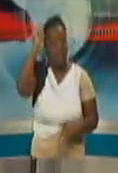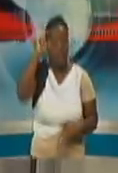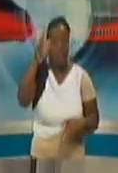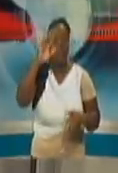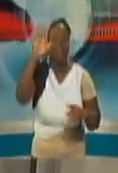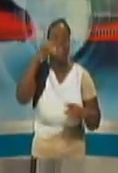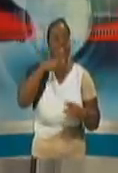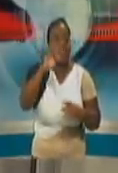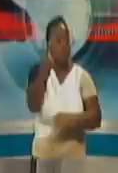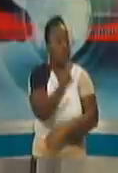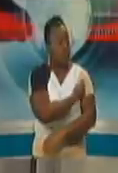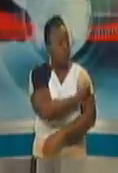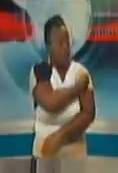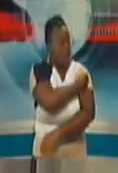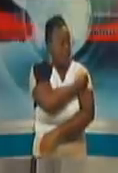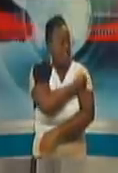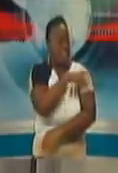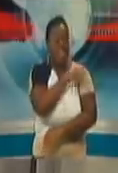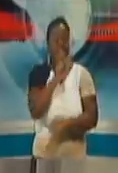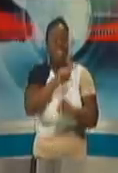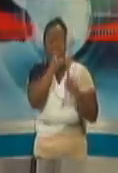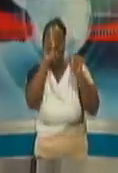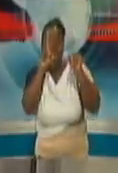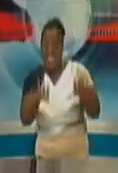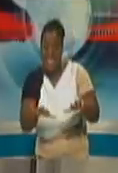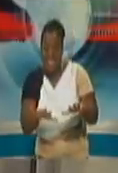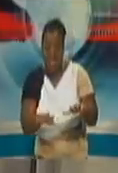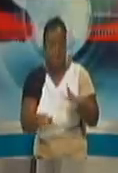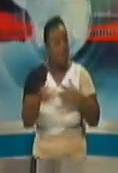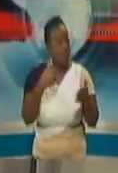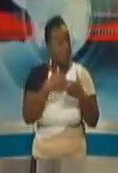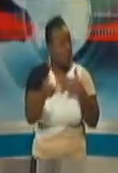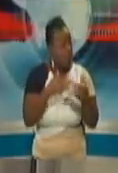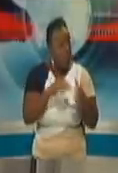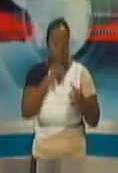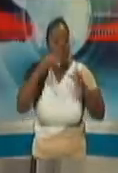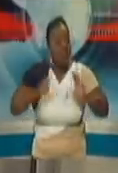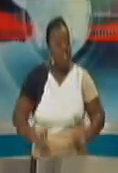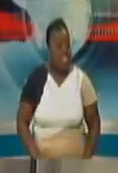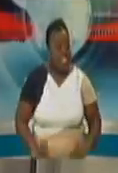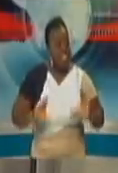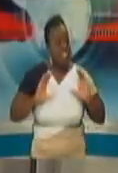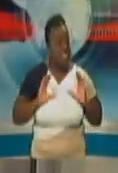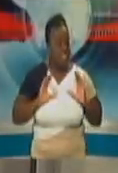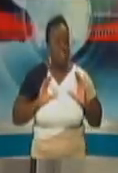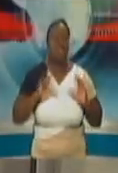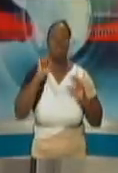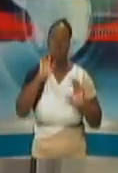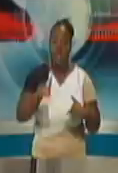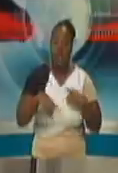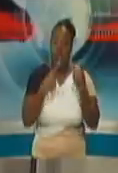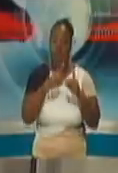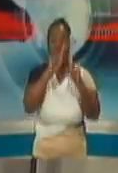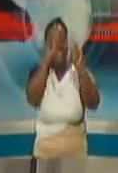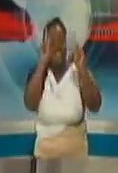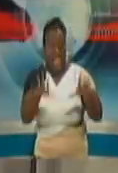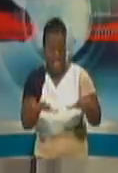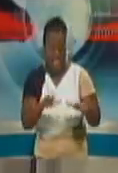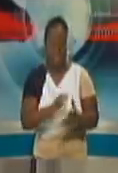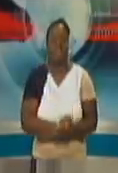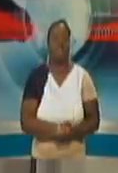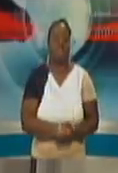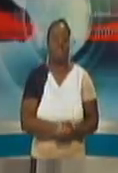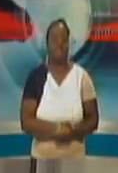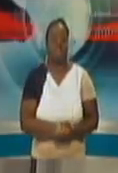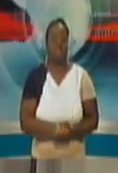testing, and I revisited that note last week, and the note says other infectious diseases. So